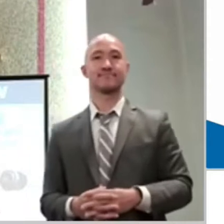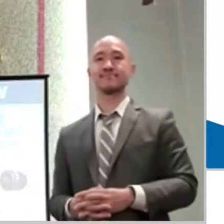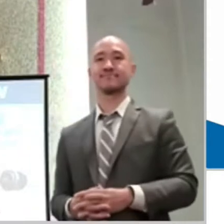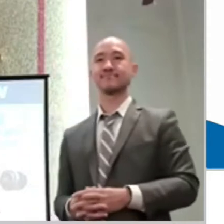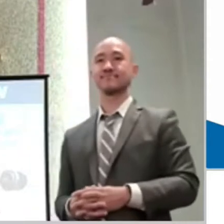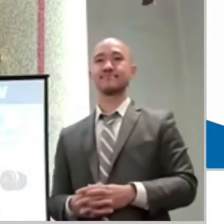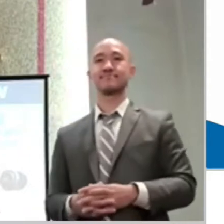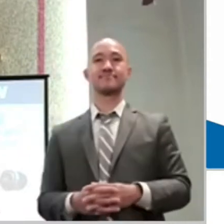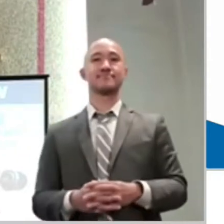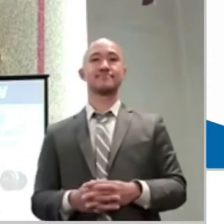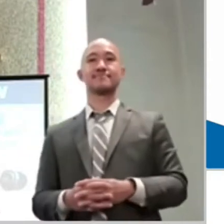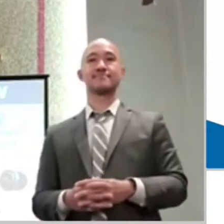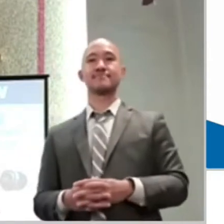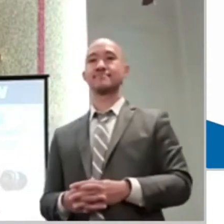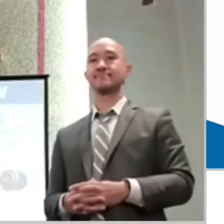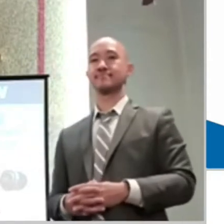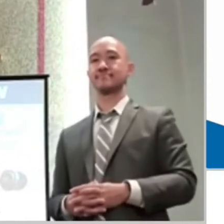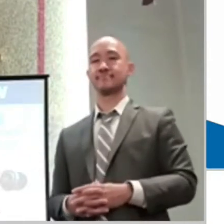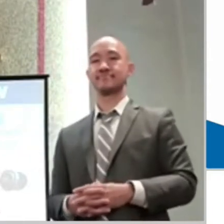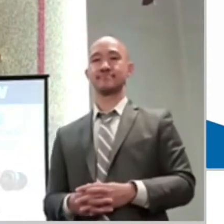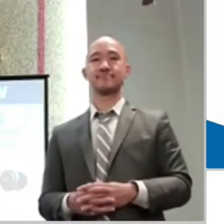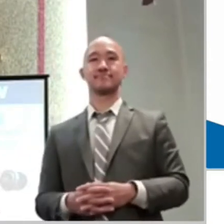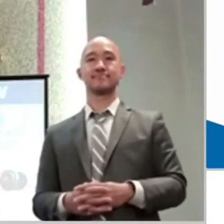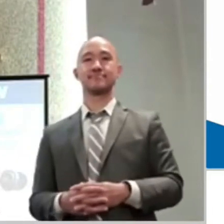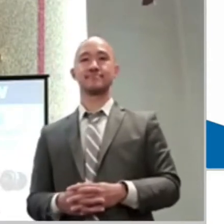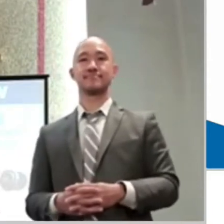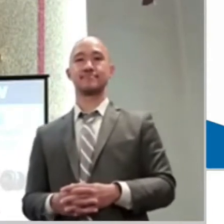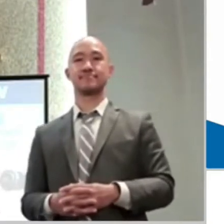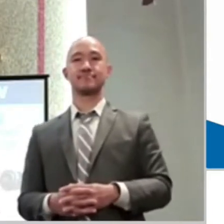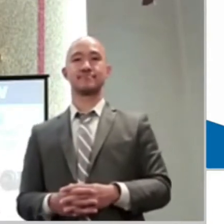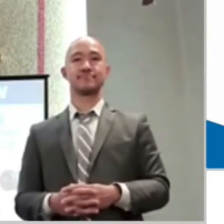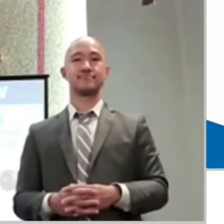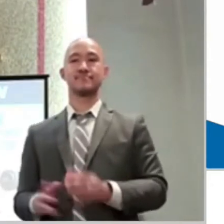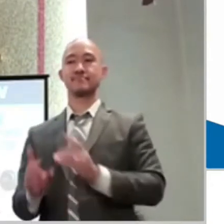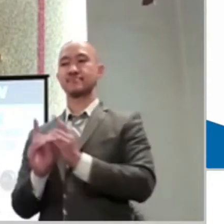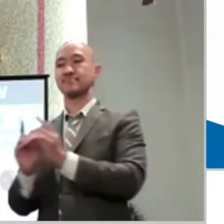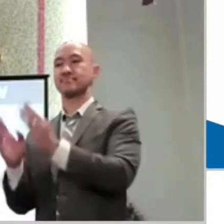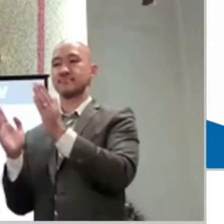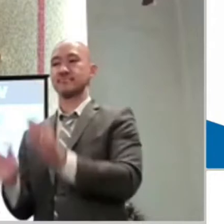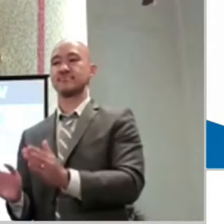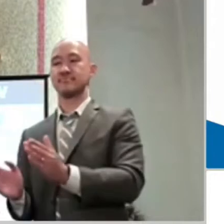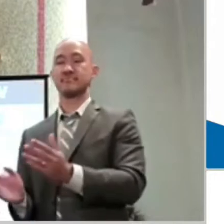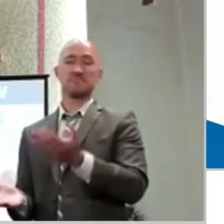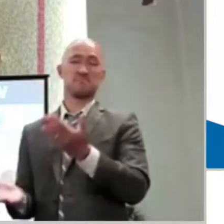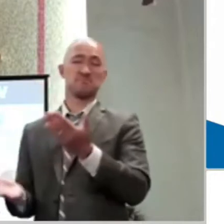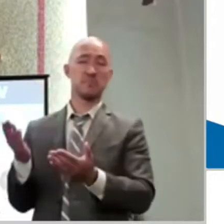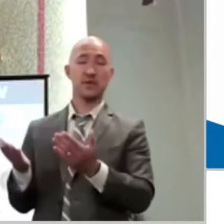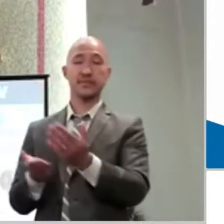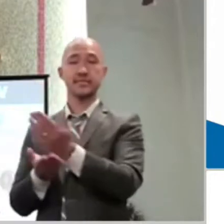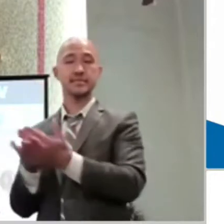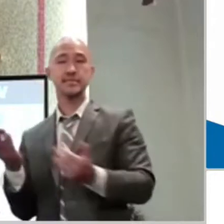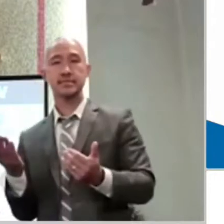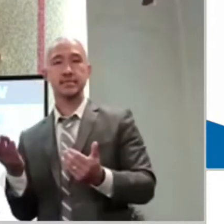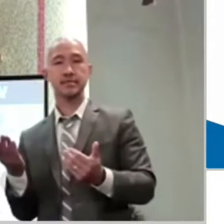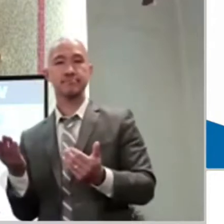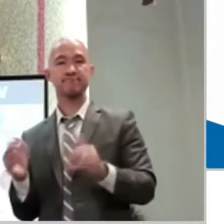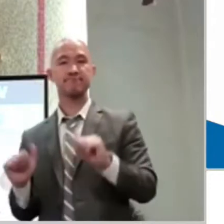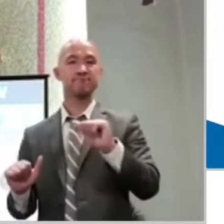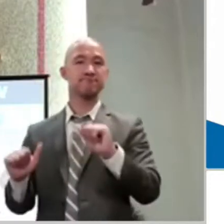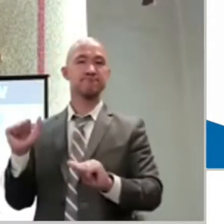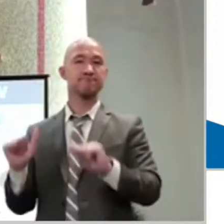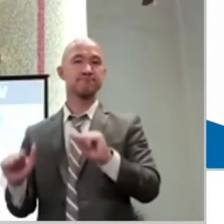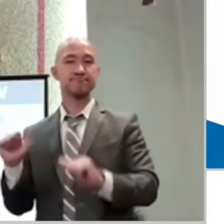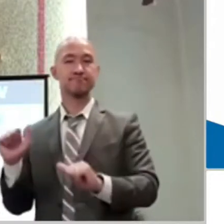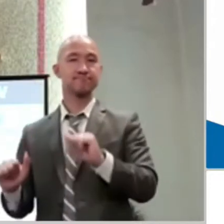was still being derailed by a misplaced trust, misplaced